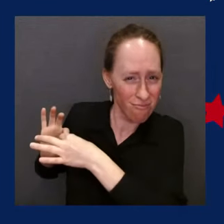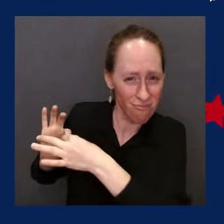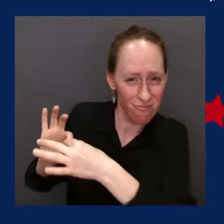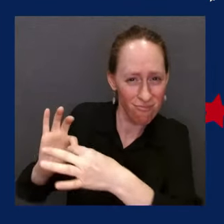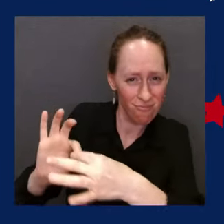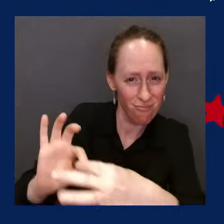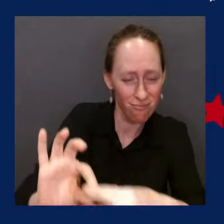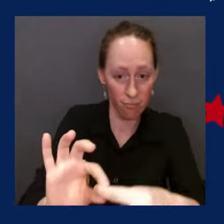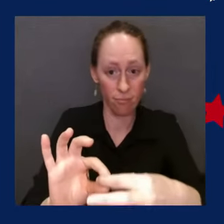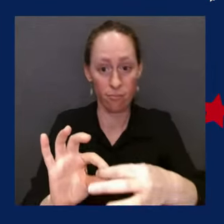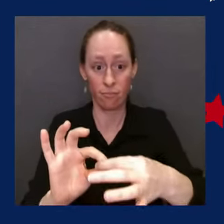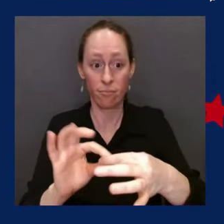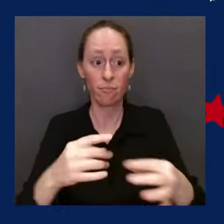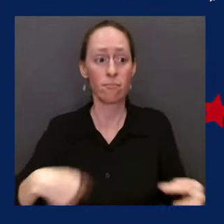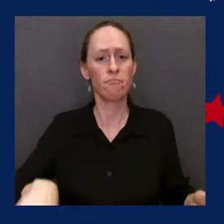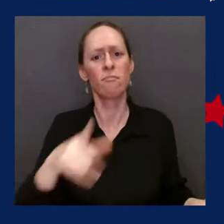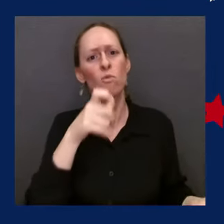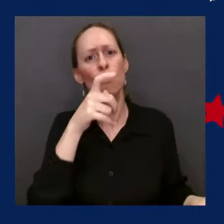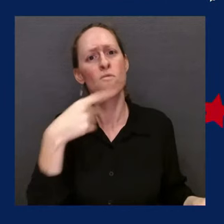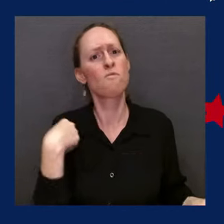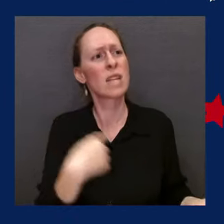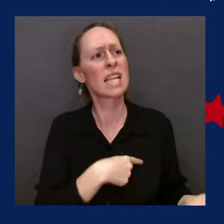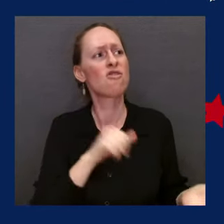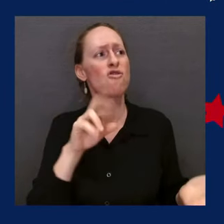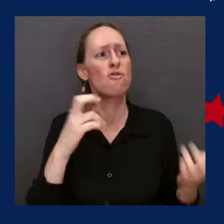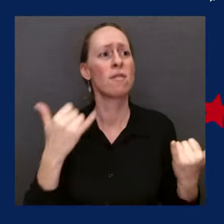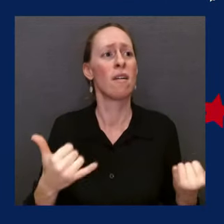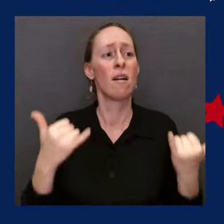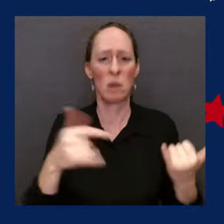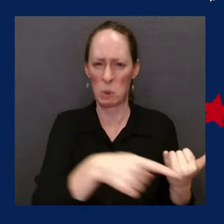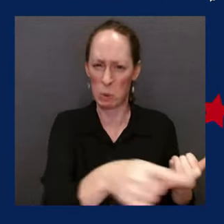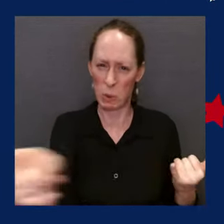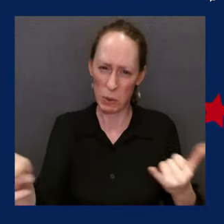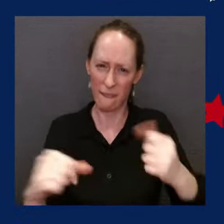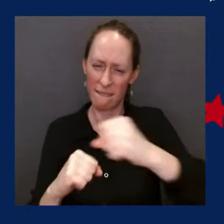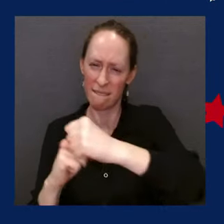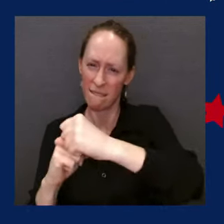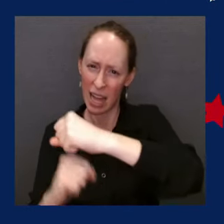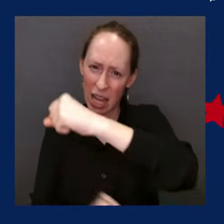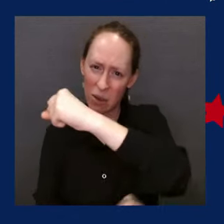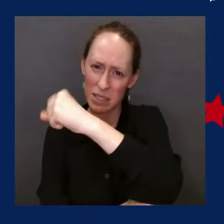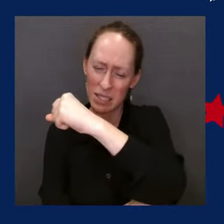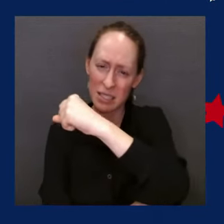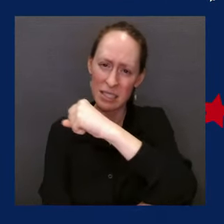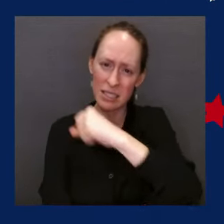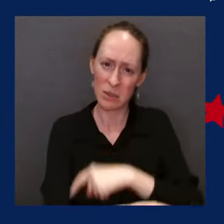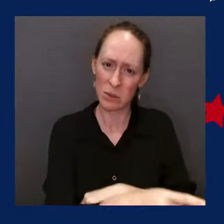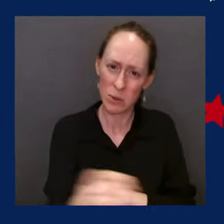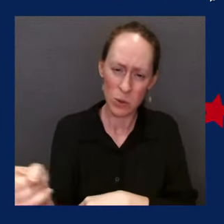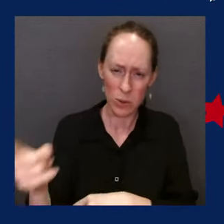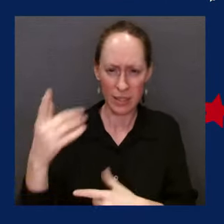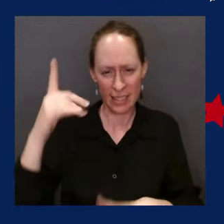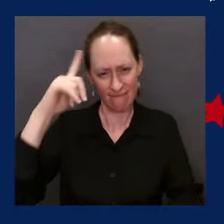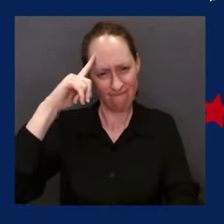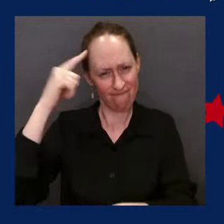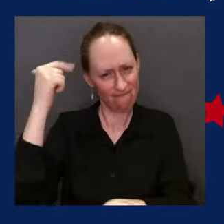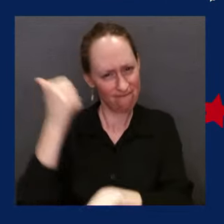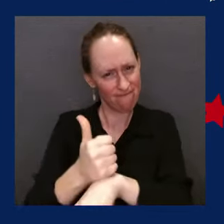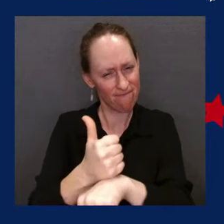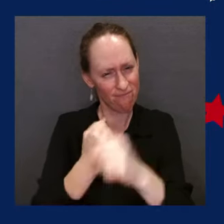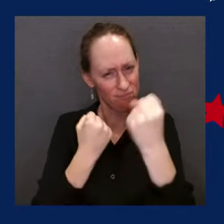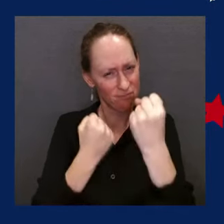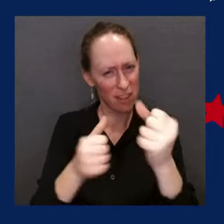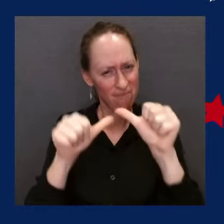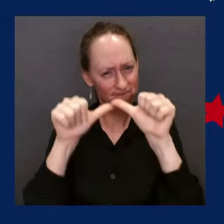Unbreaking, unbending, throughout our history, remind us that democracy is never, never, never guaranteed.